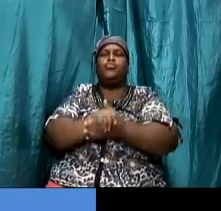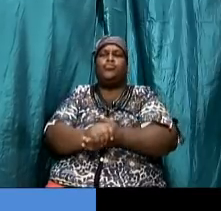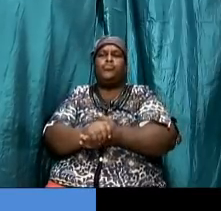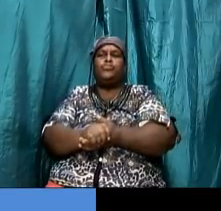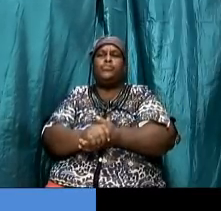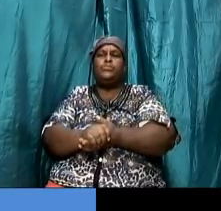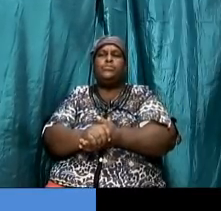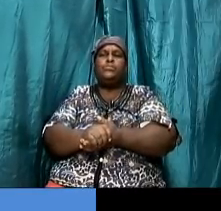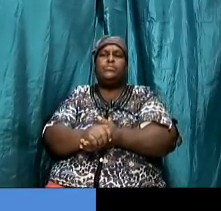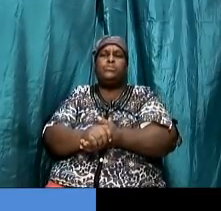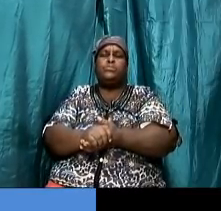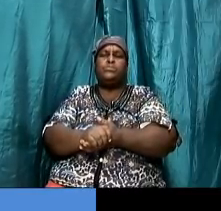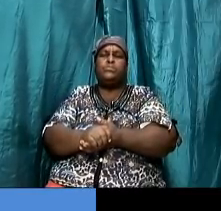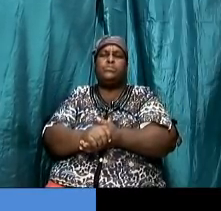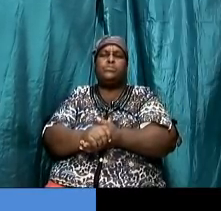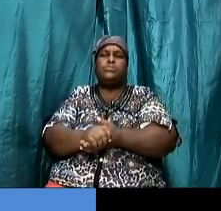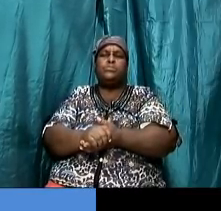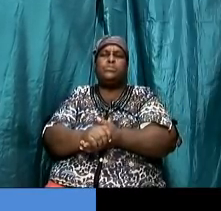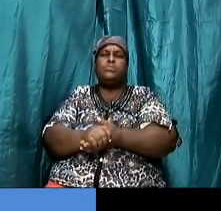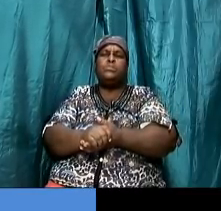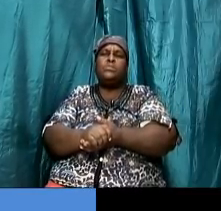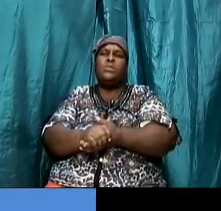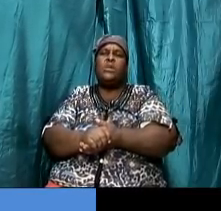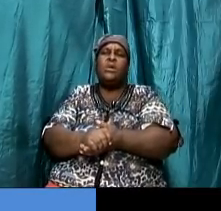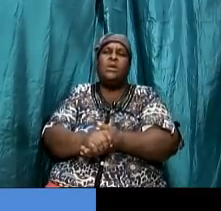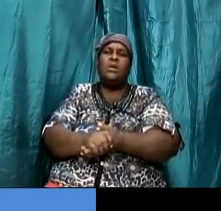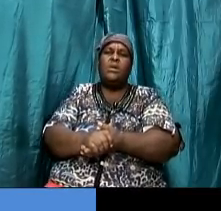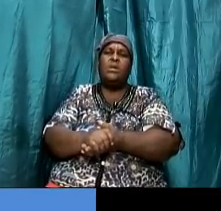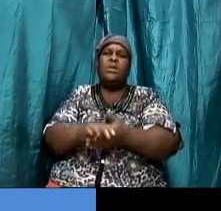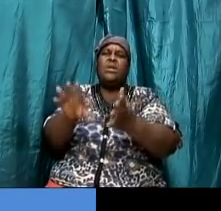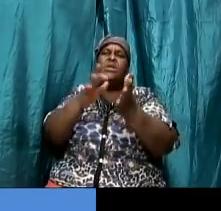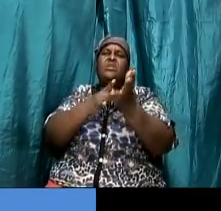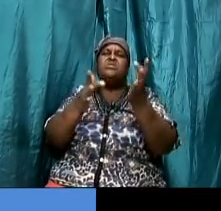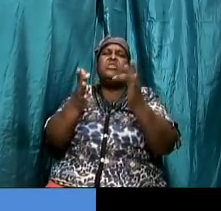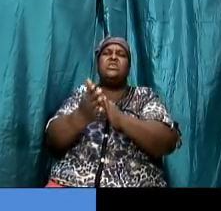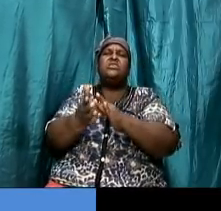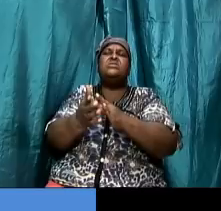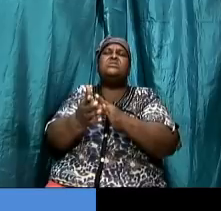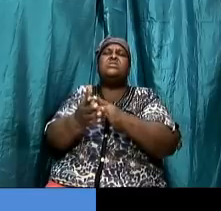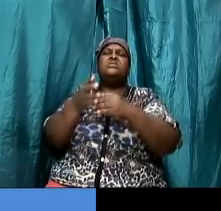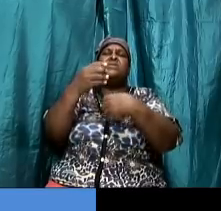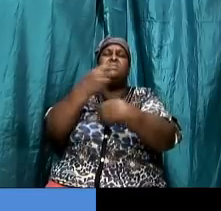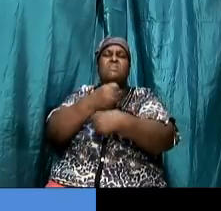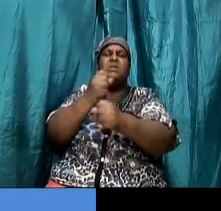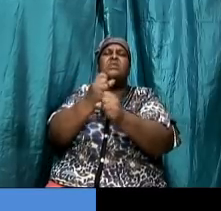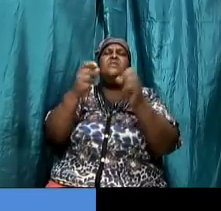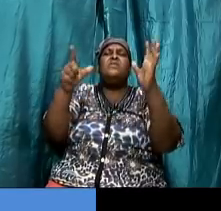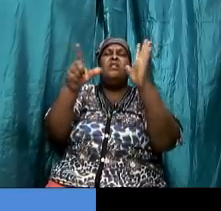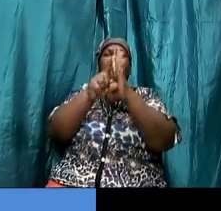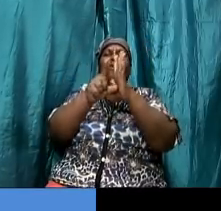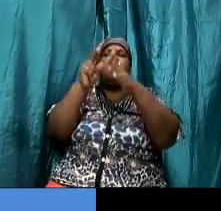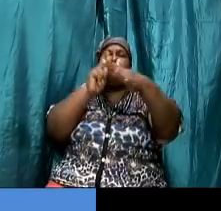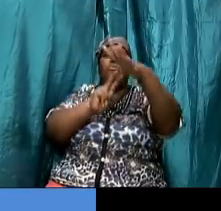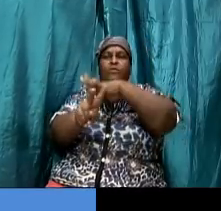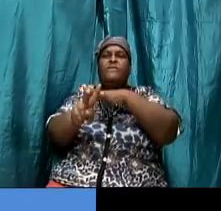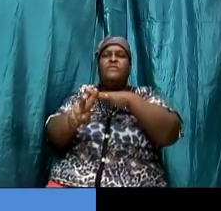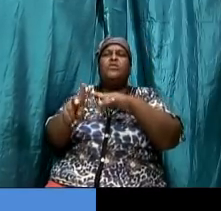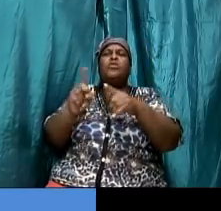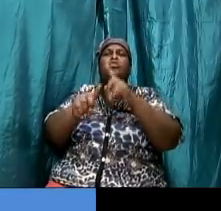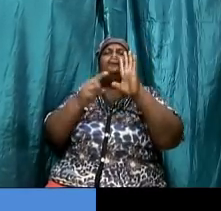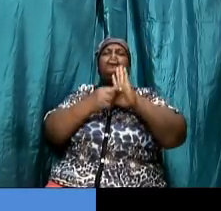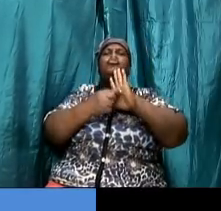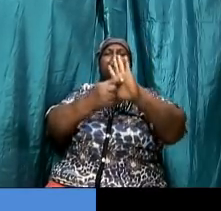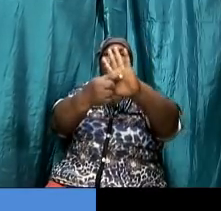theologian i like that quote let me quote again first quote jesus fulfills the laws and the prophets why because